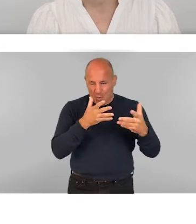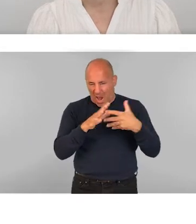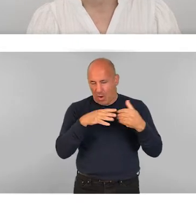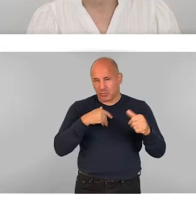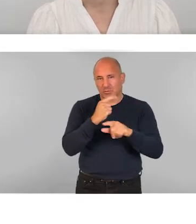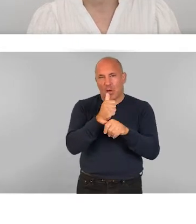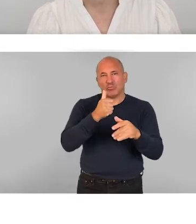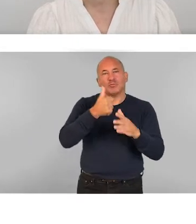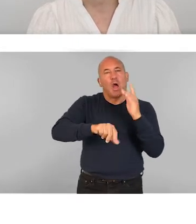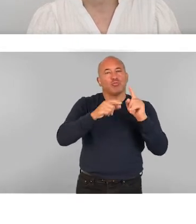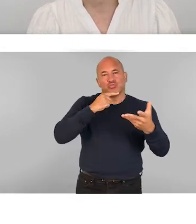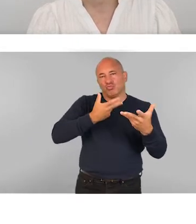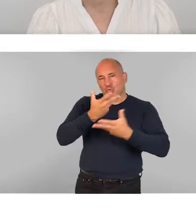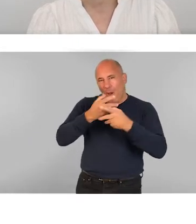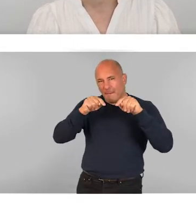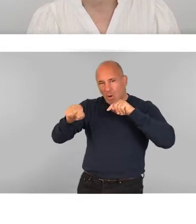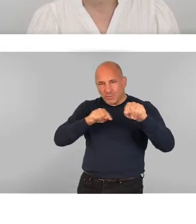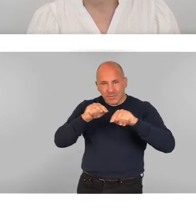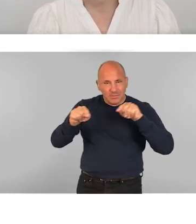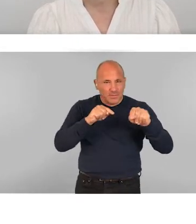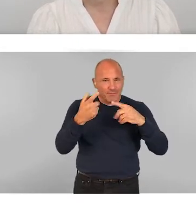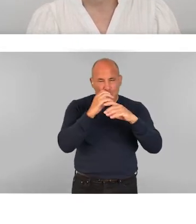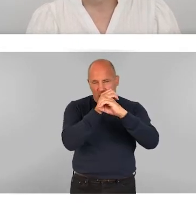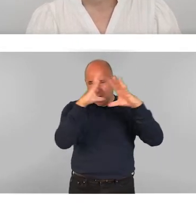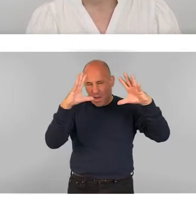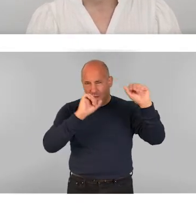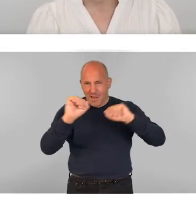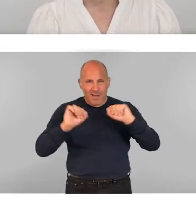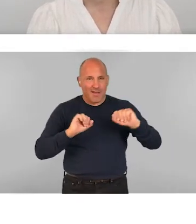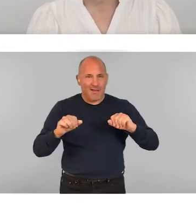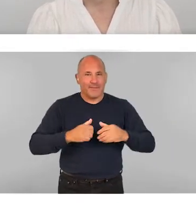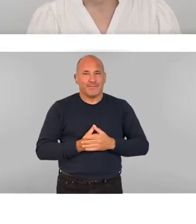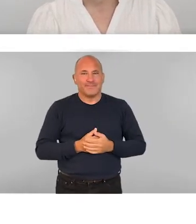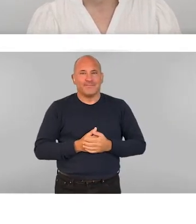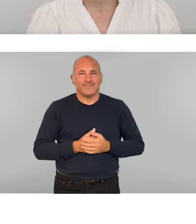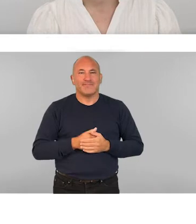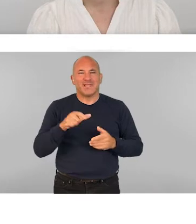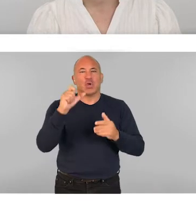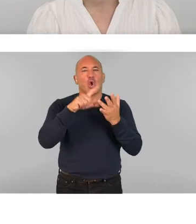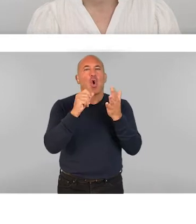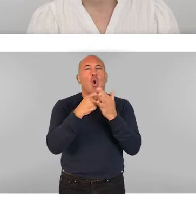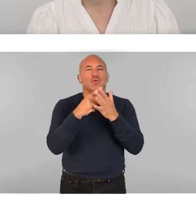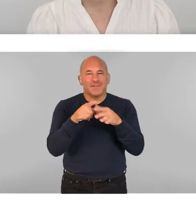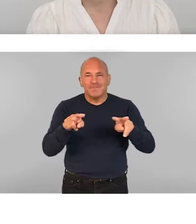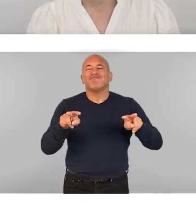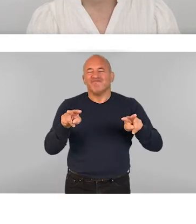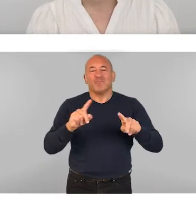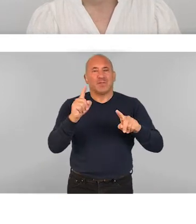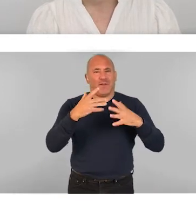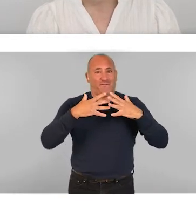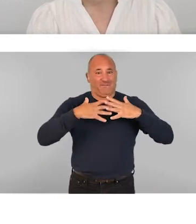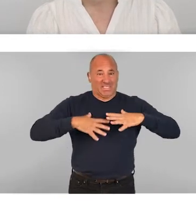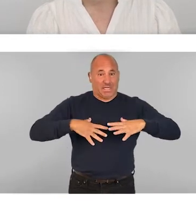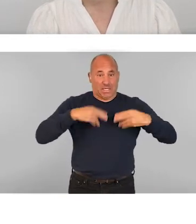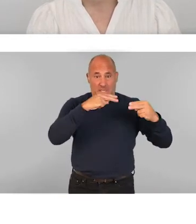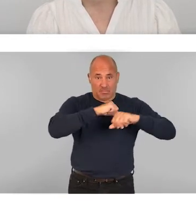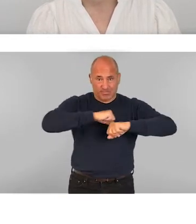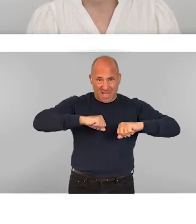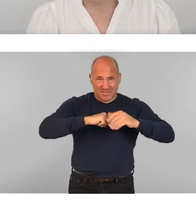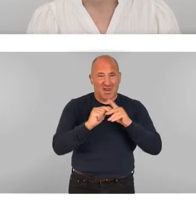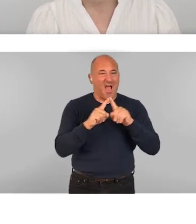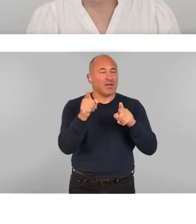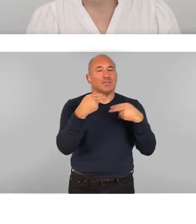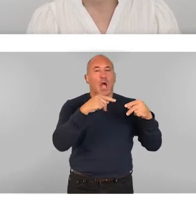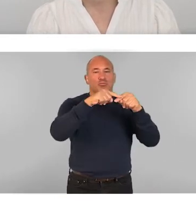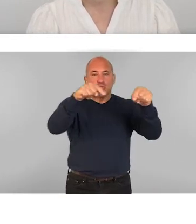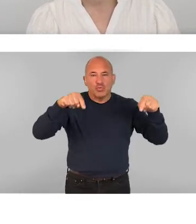to the aforementioned perceived categories of difference. These codes were acknowledged as being the physical dance space, such as your dance studio